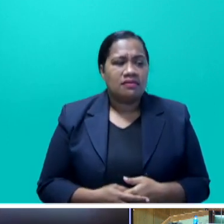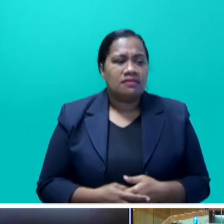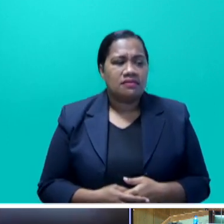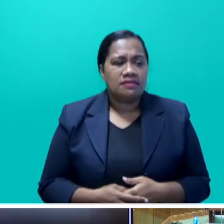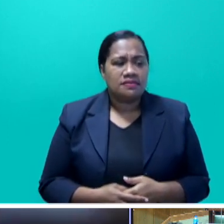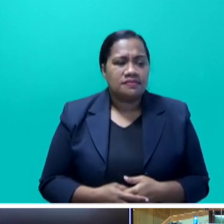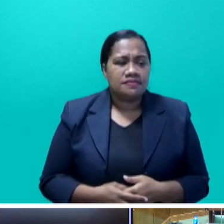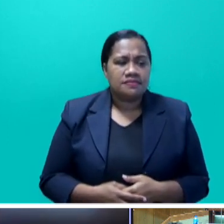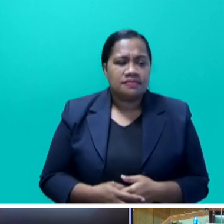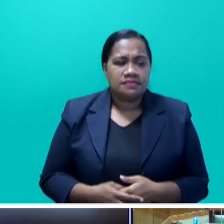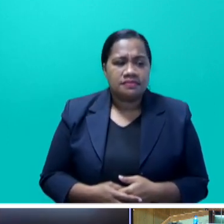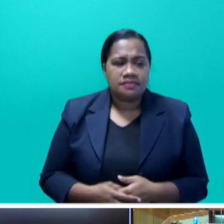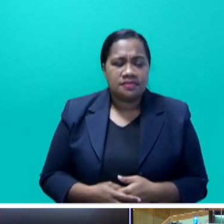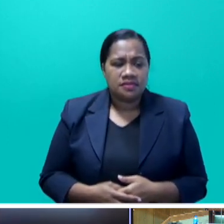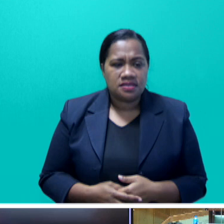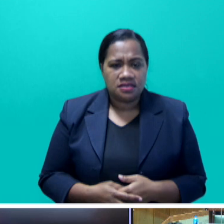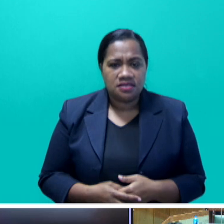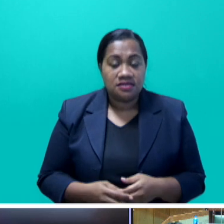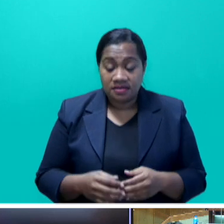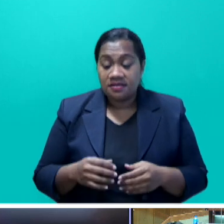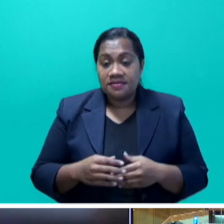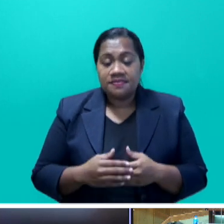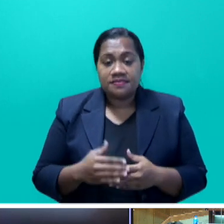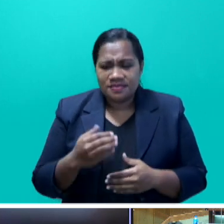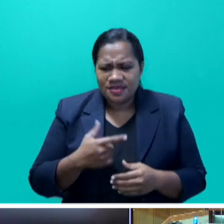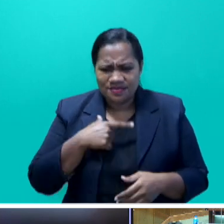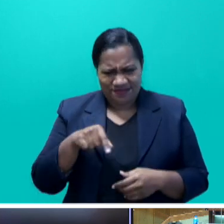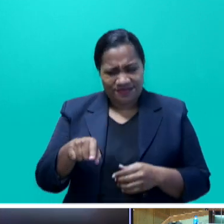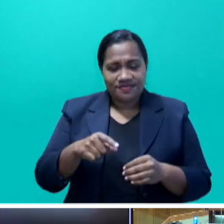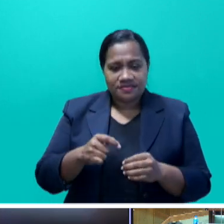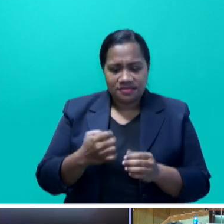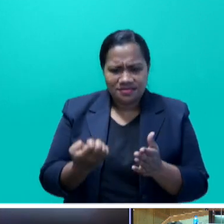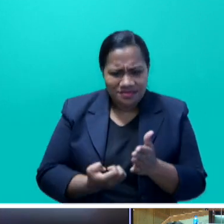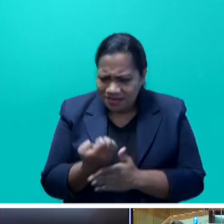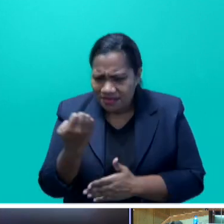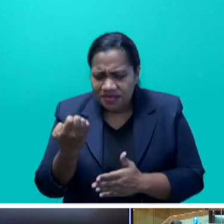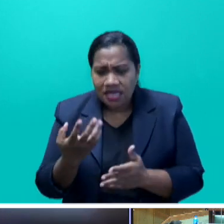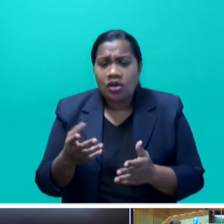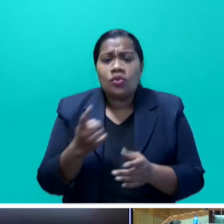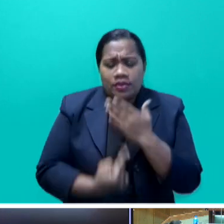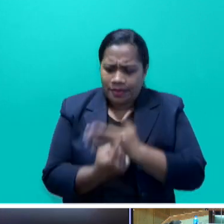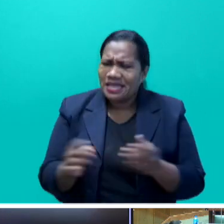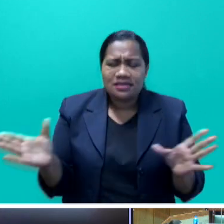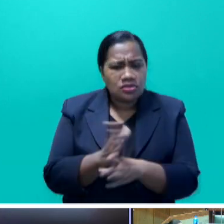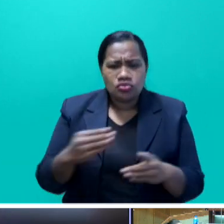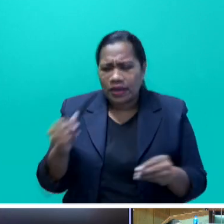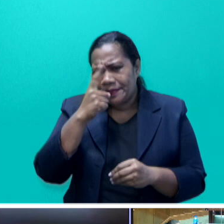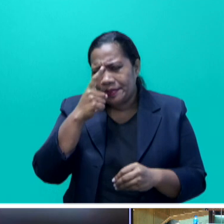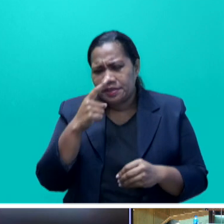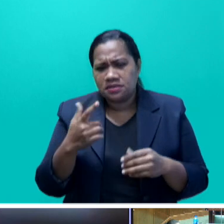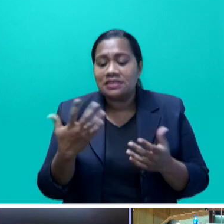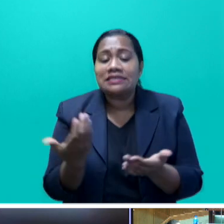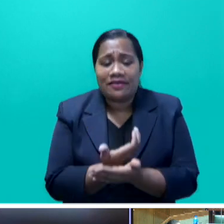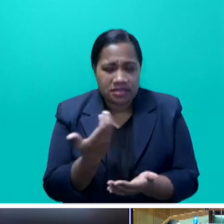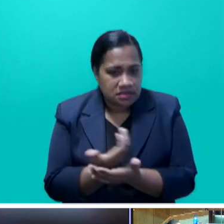to hyperinflation and economic ruin. It has destroyed people's lives, people's savings